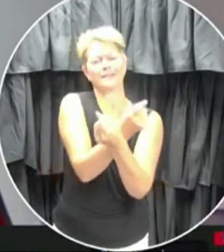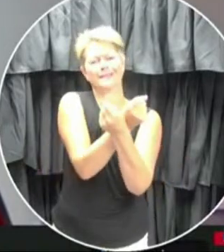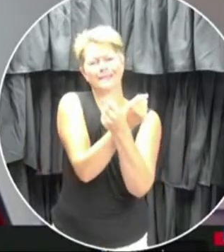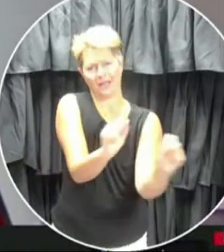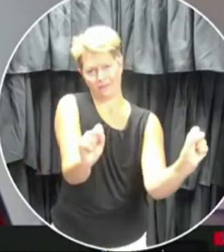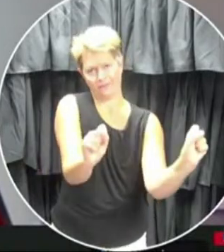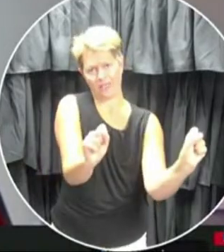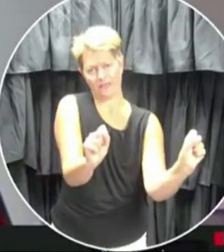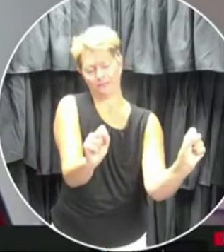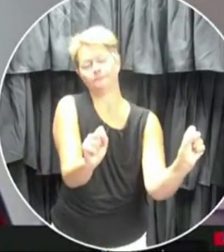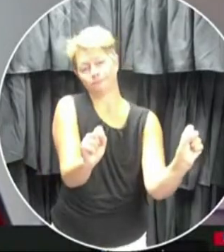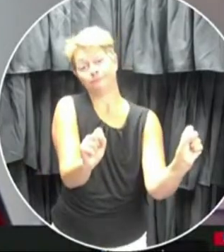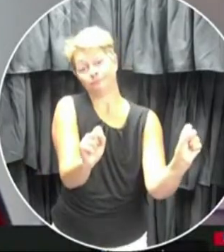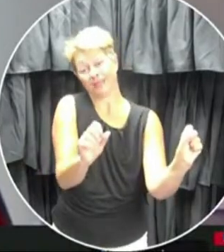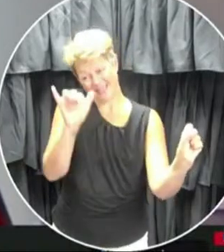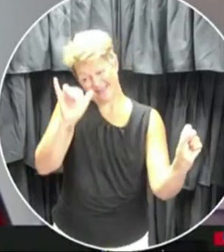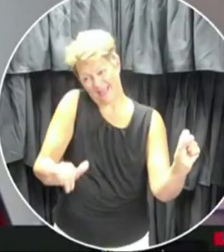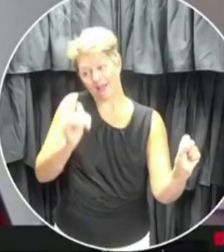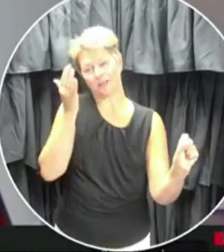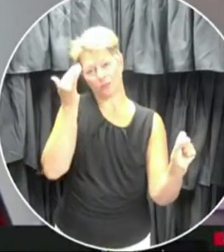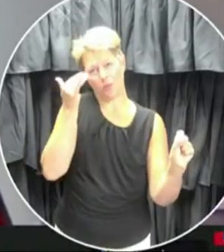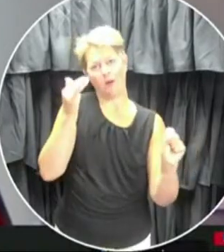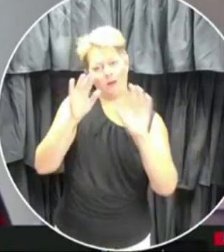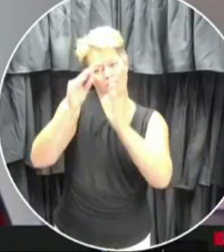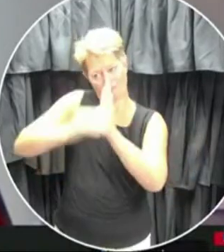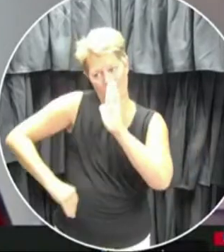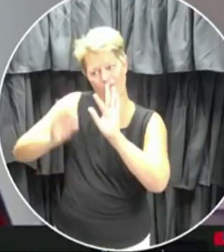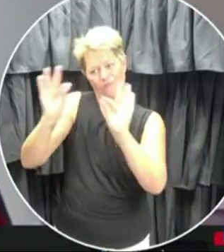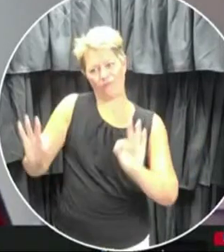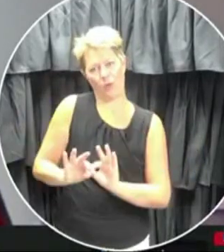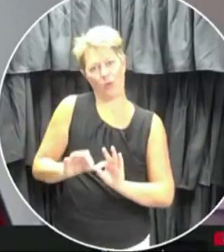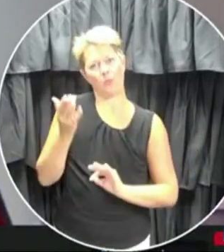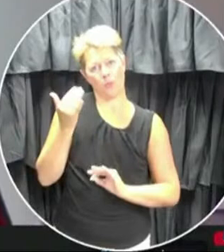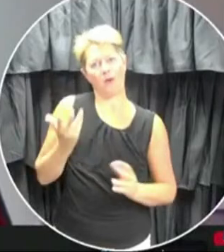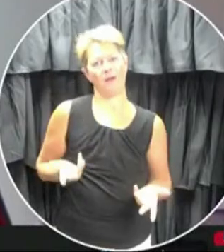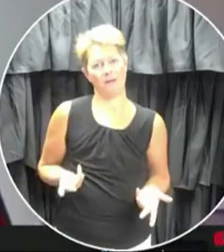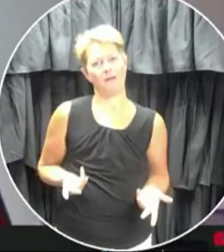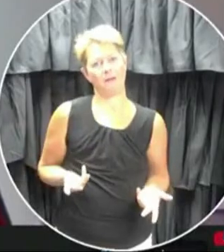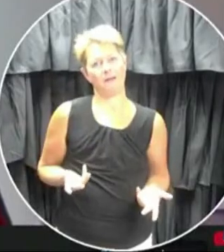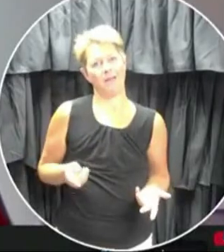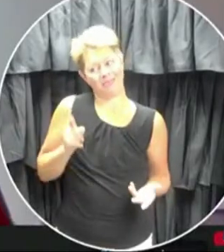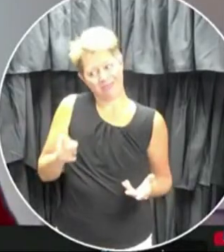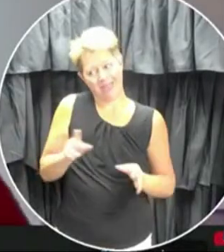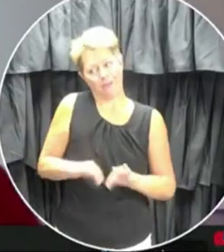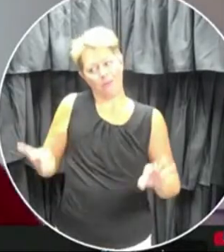to keep our schools safe. And this is a big, big part of that is completing that screening form.